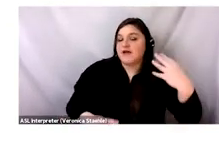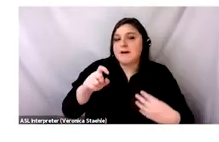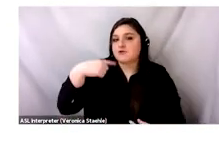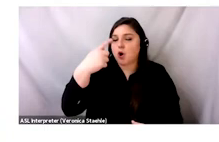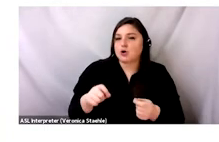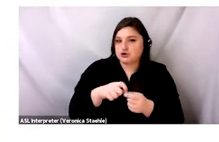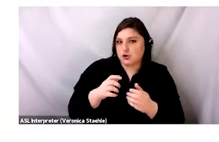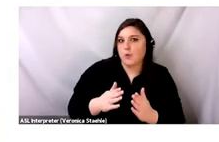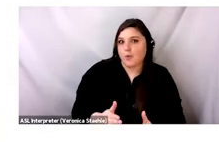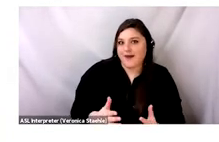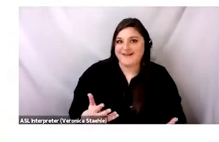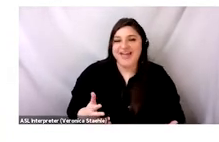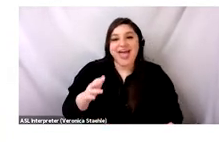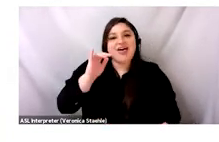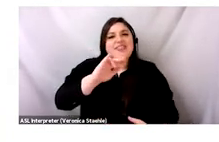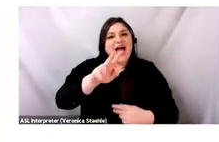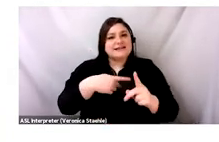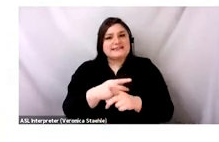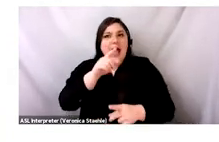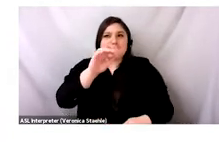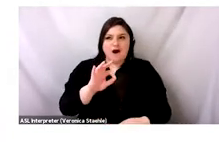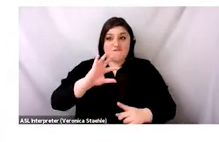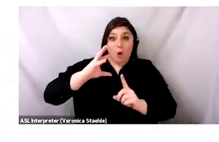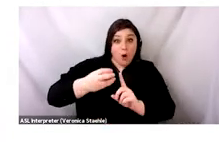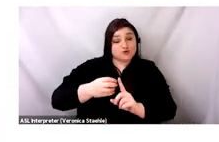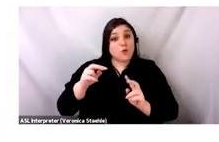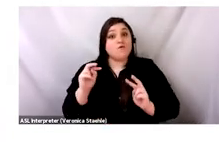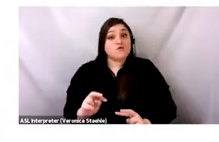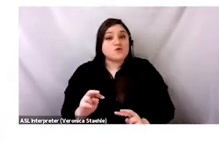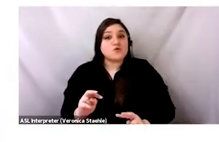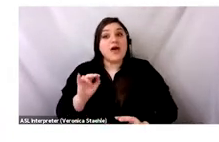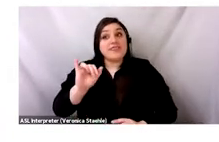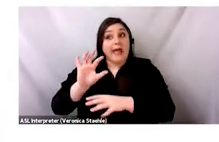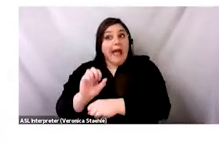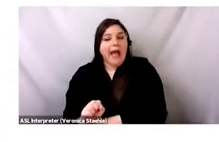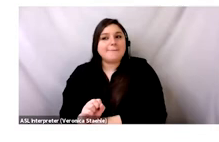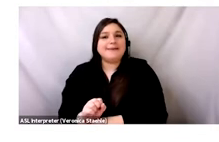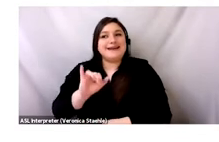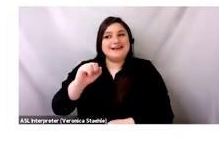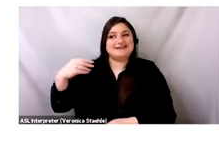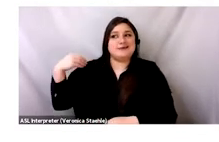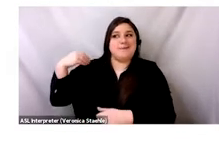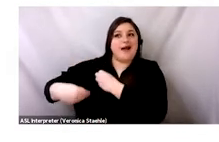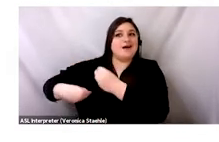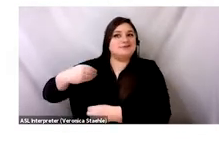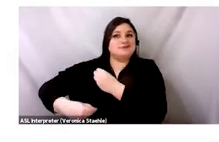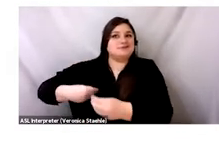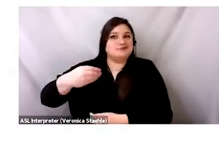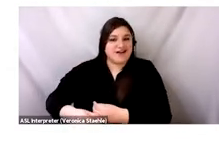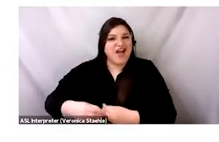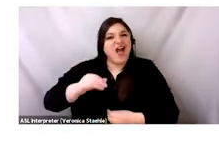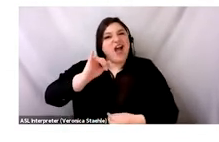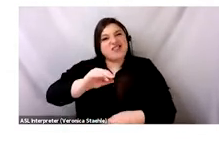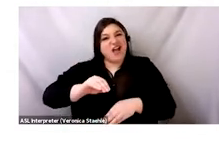for broadcast, right? I feel like all of this has been passed down all over the years and now